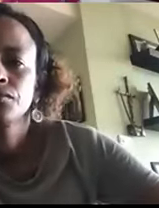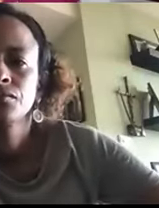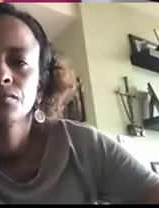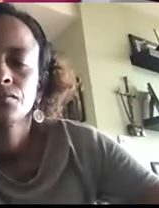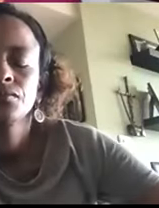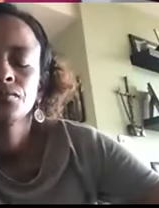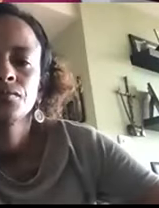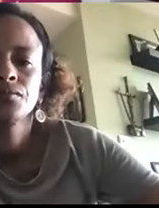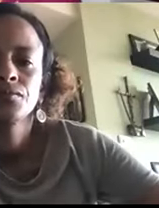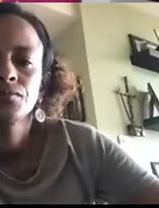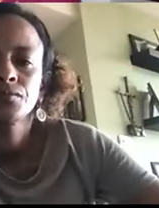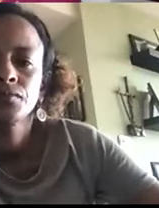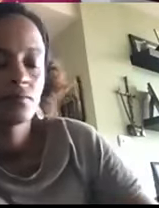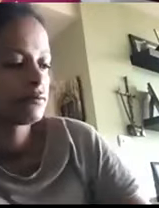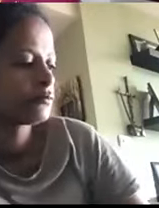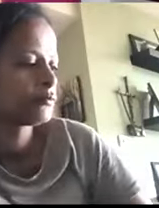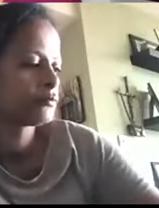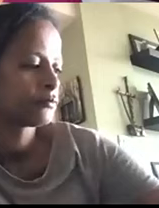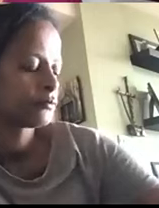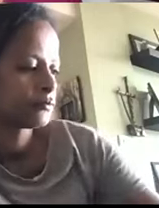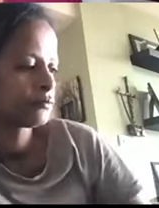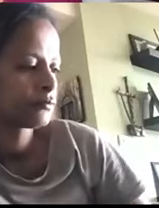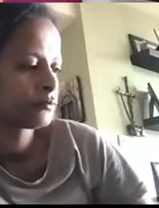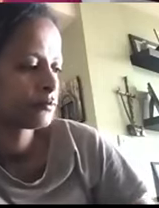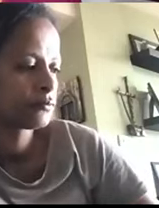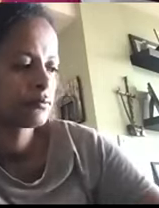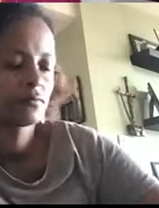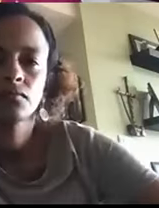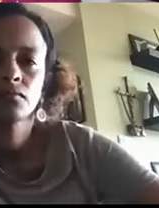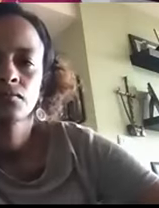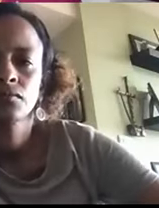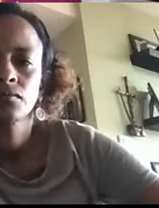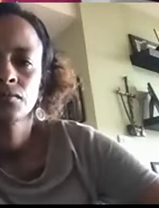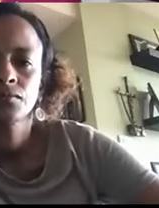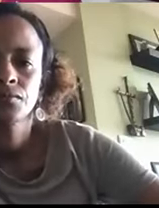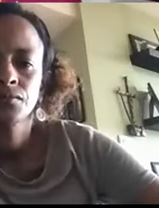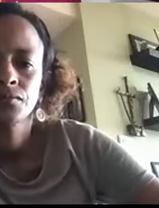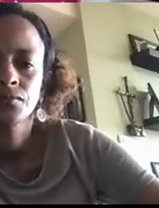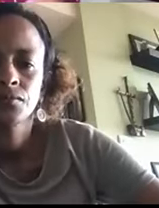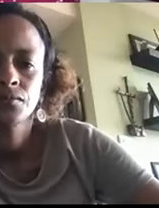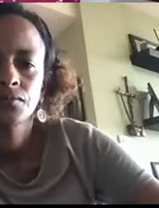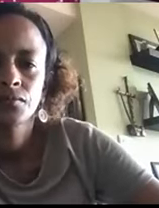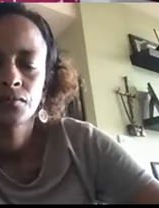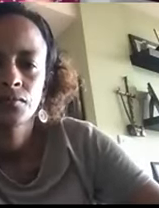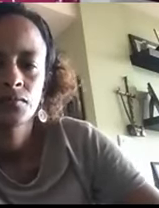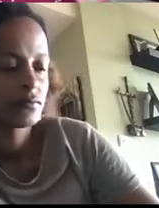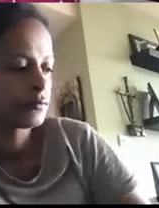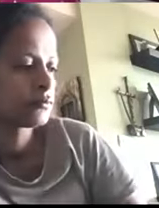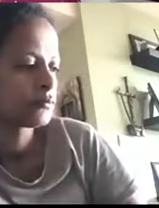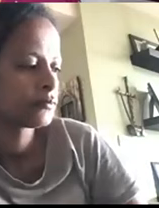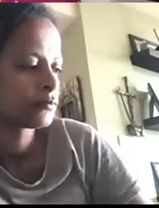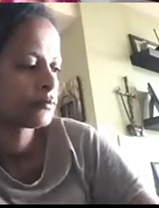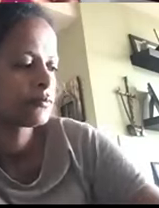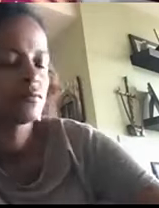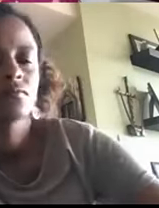value, respect the value, and the value they can bring to the community. They are already contributing, as you mentioned, Mabrak